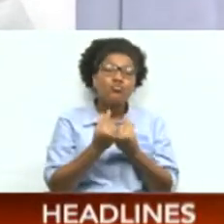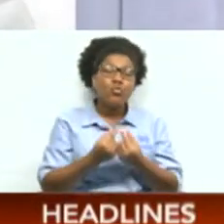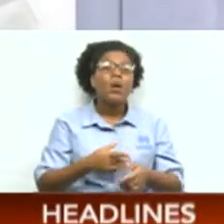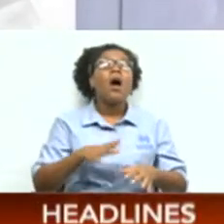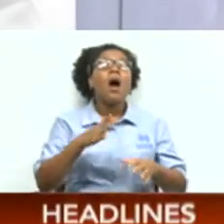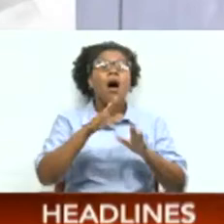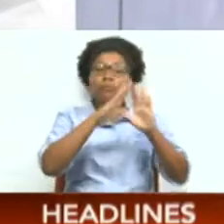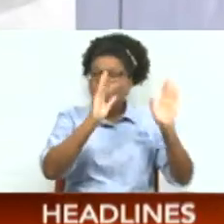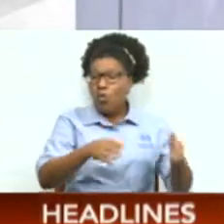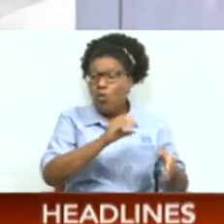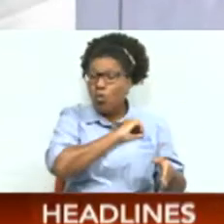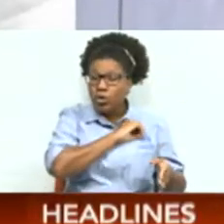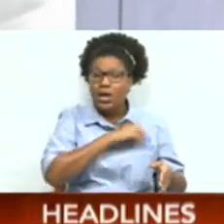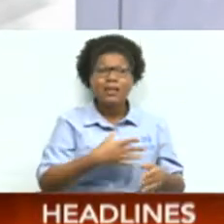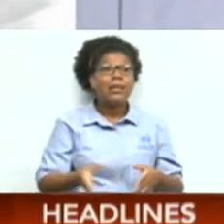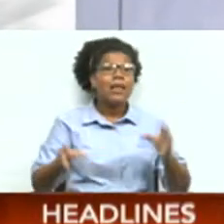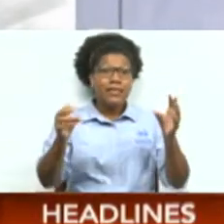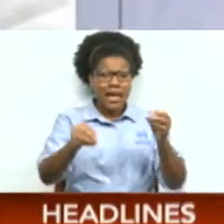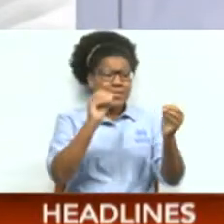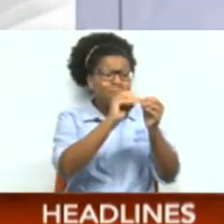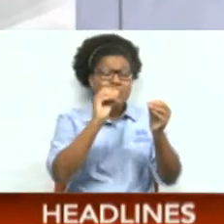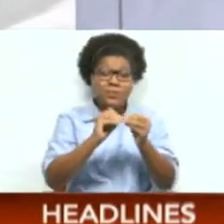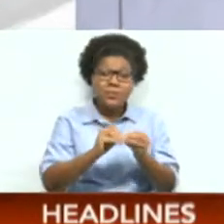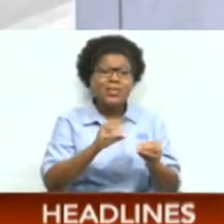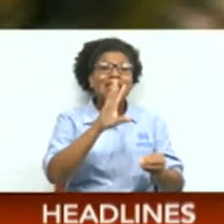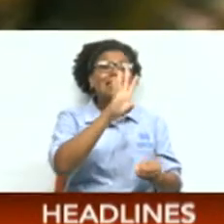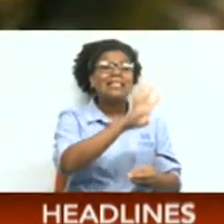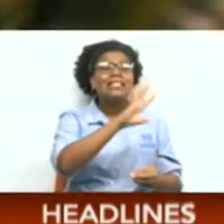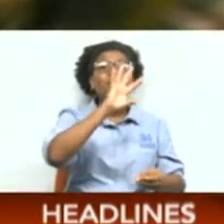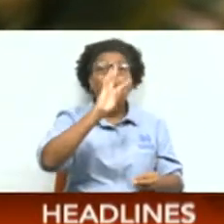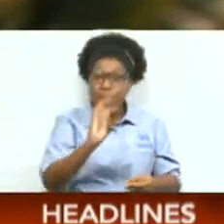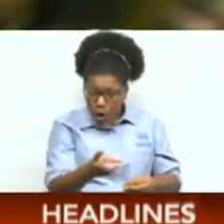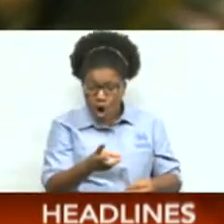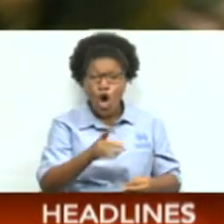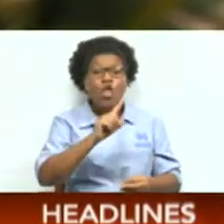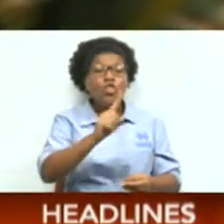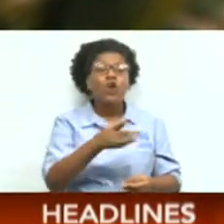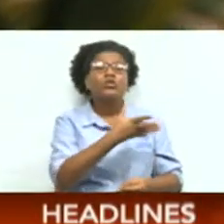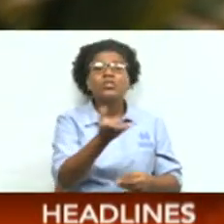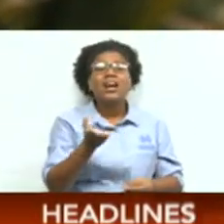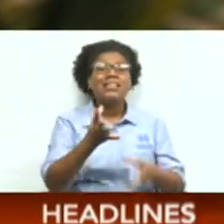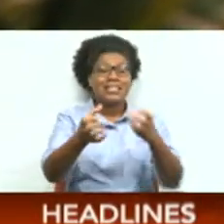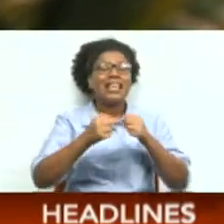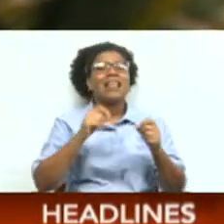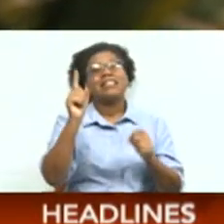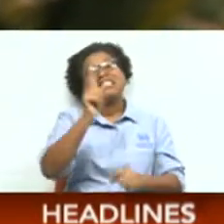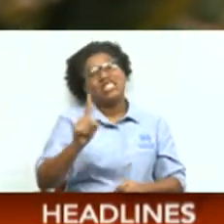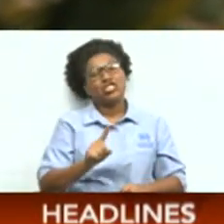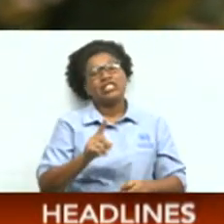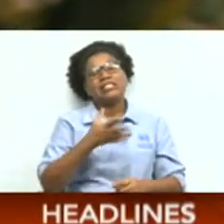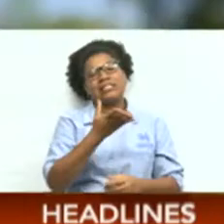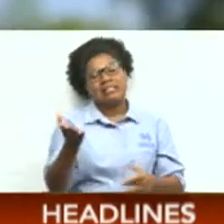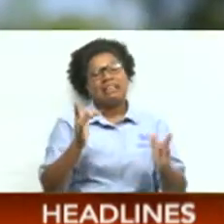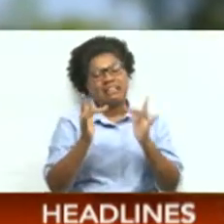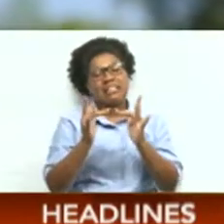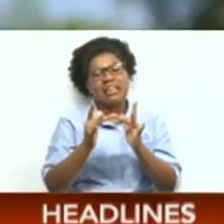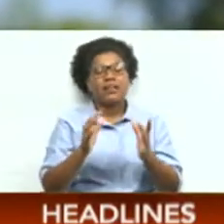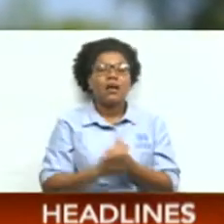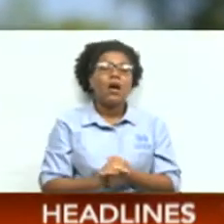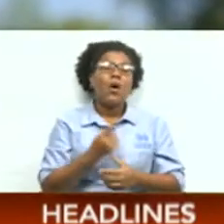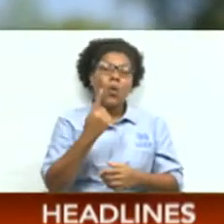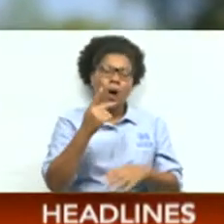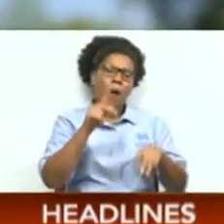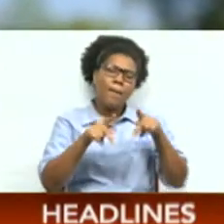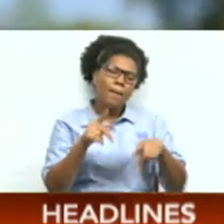$64,000 to pay TNTech to get electricity. Sharmila, whose name was changed, was one of those who paid. She bought her